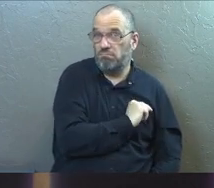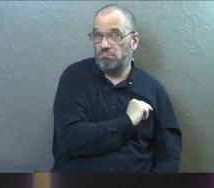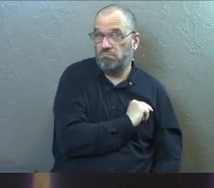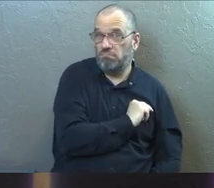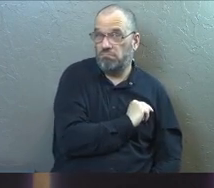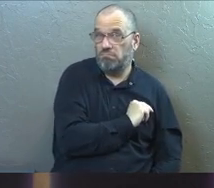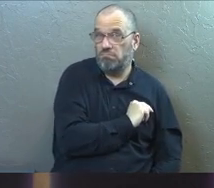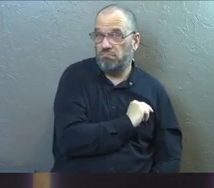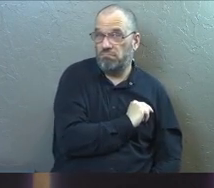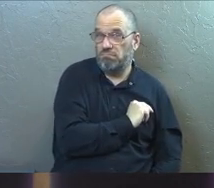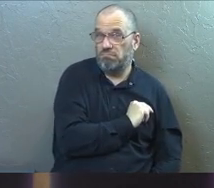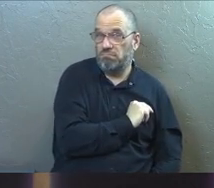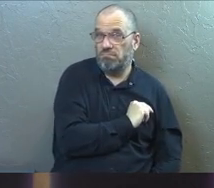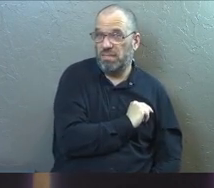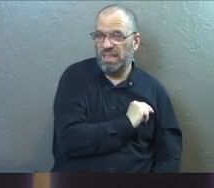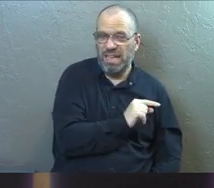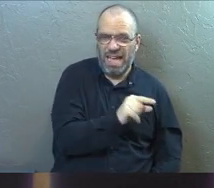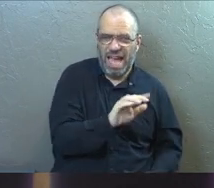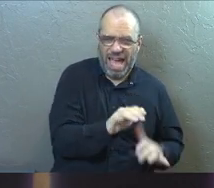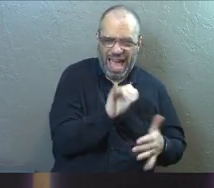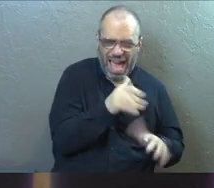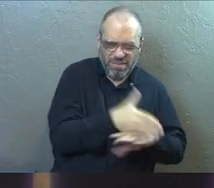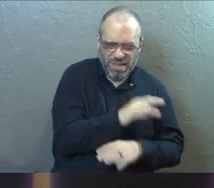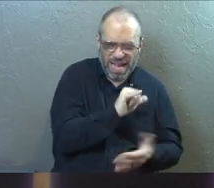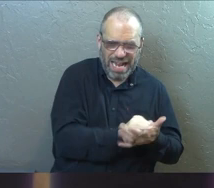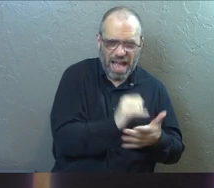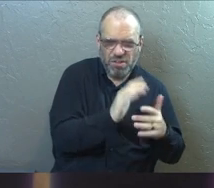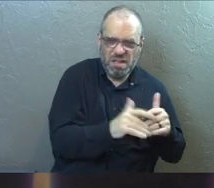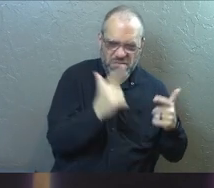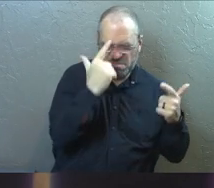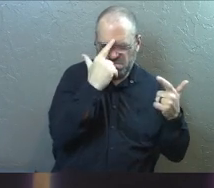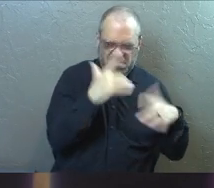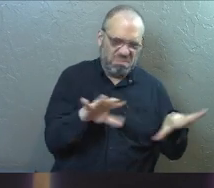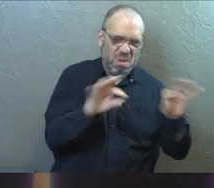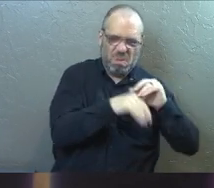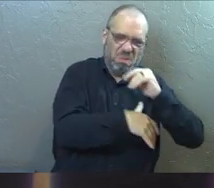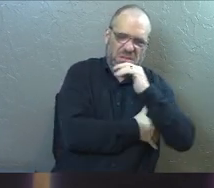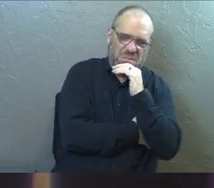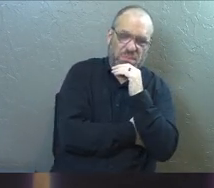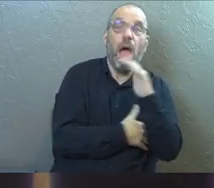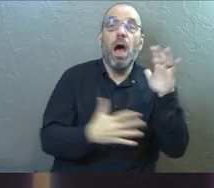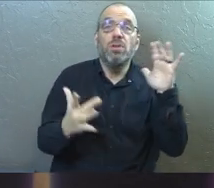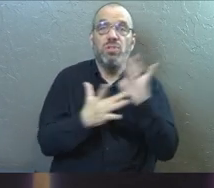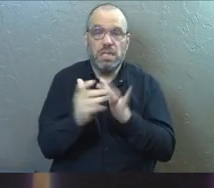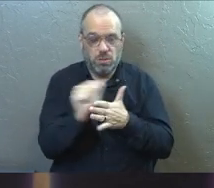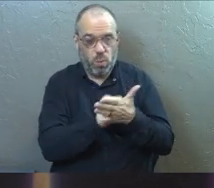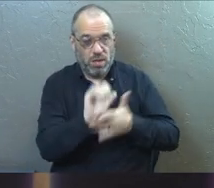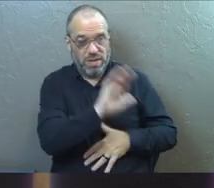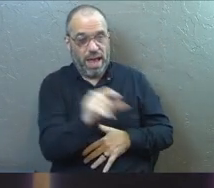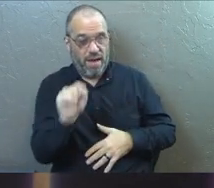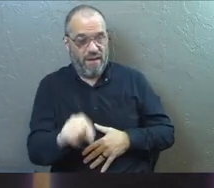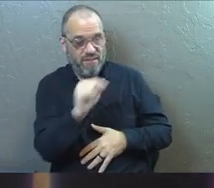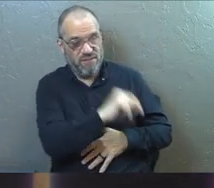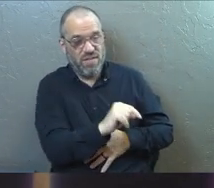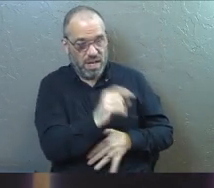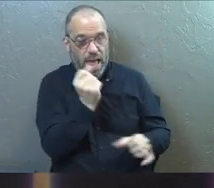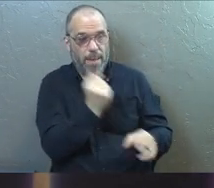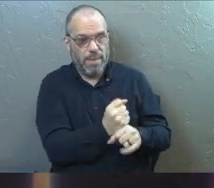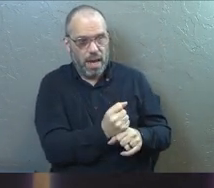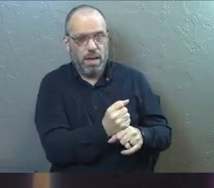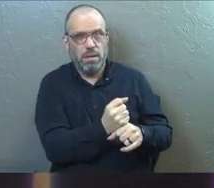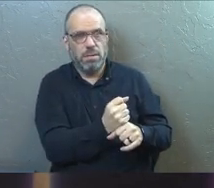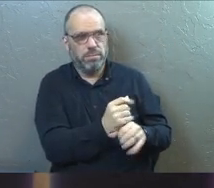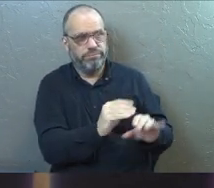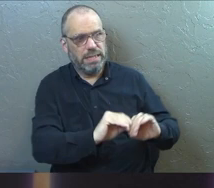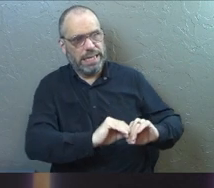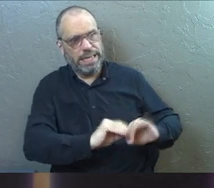How could you have an elitist mentality after that? Not only had Jesus washed their feet and made it so